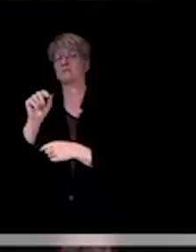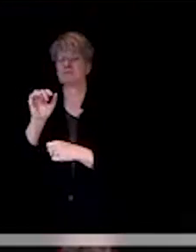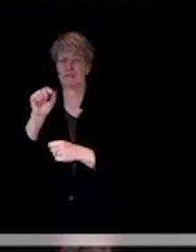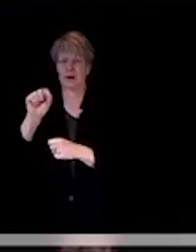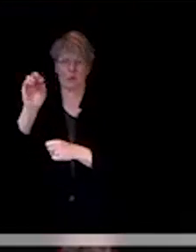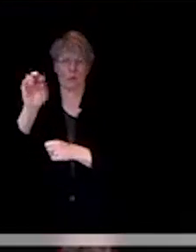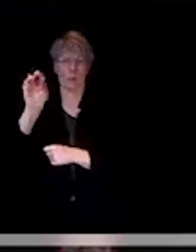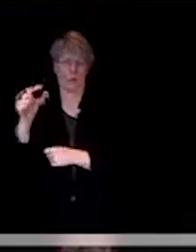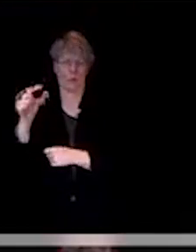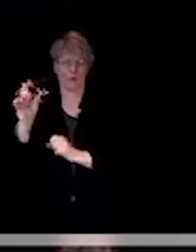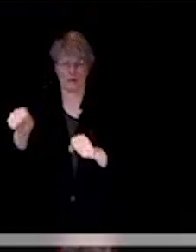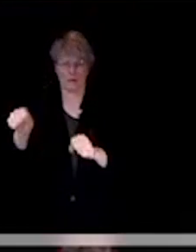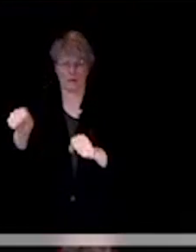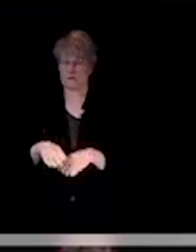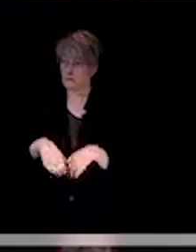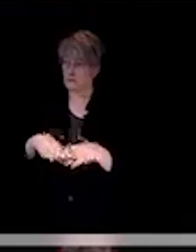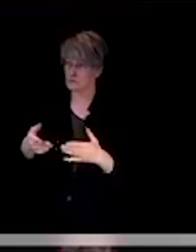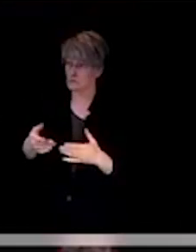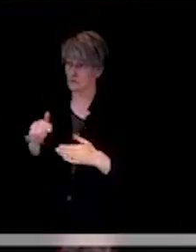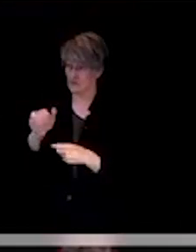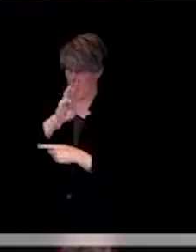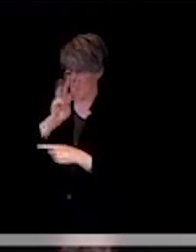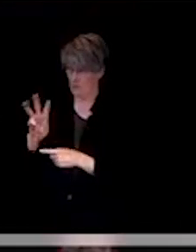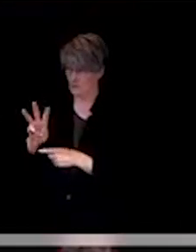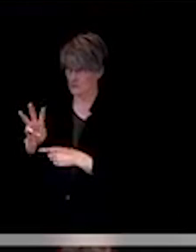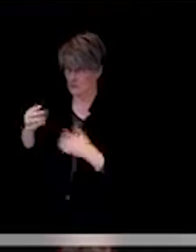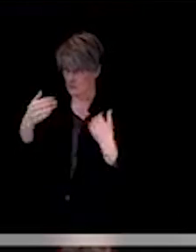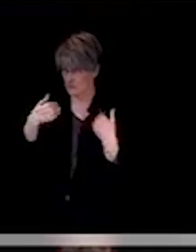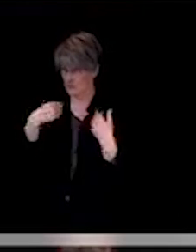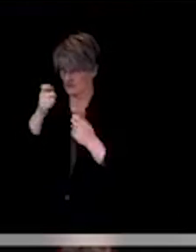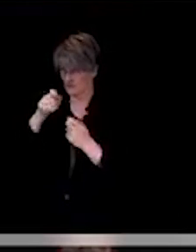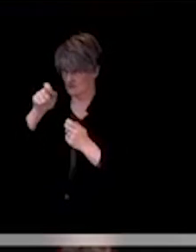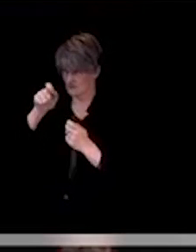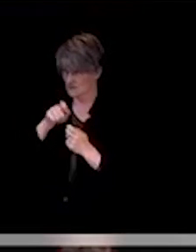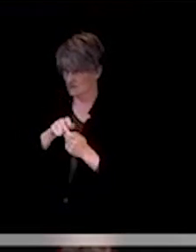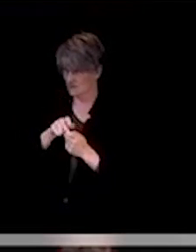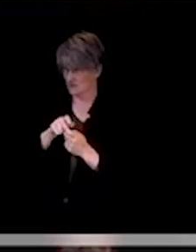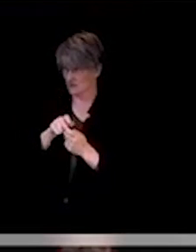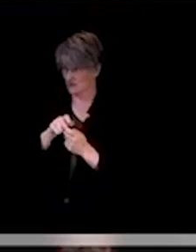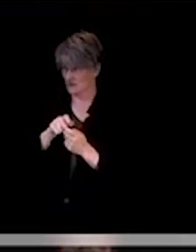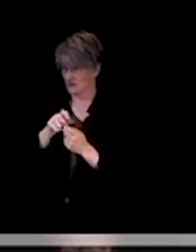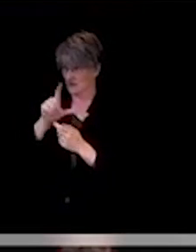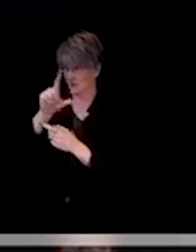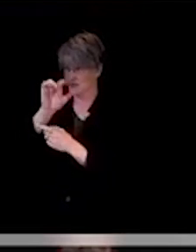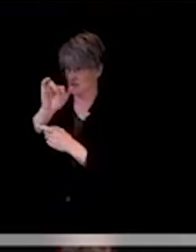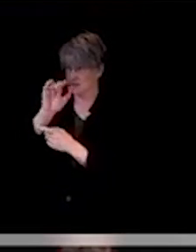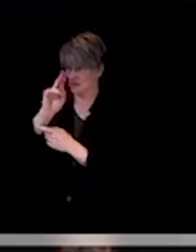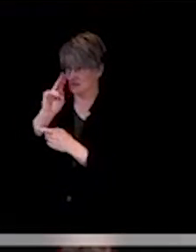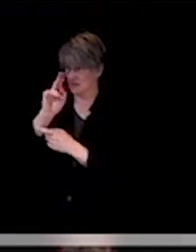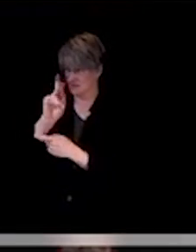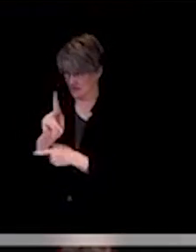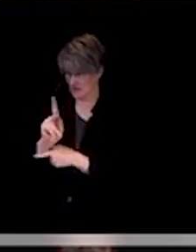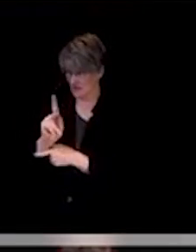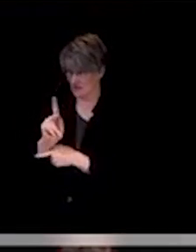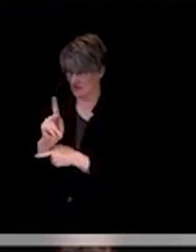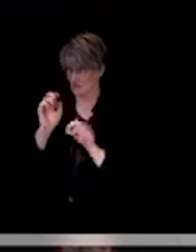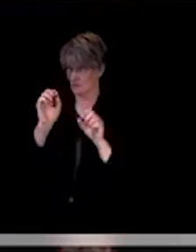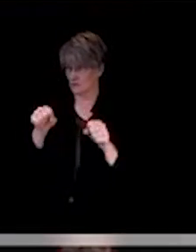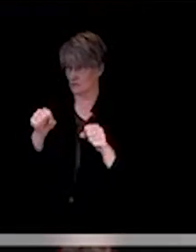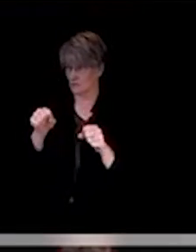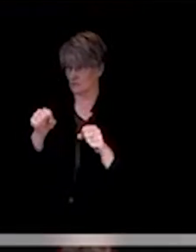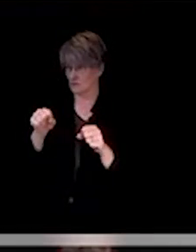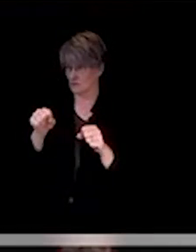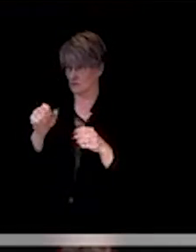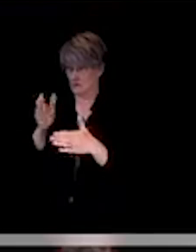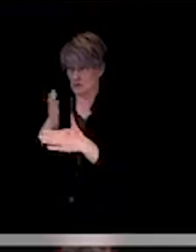do you have like a specific link that you could possibly share in in